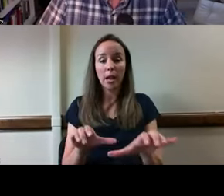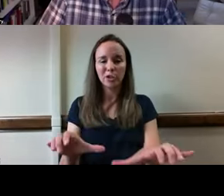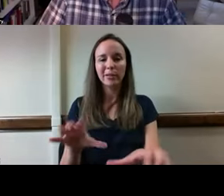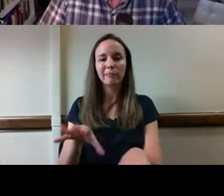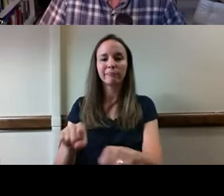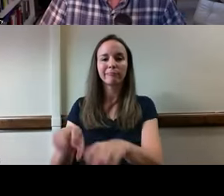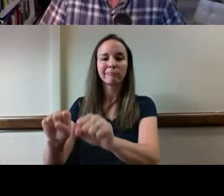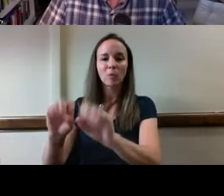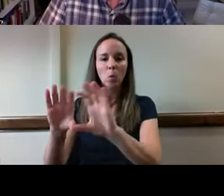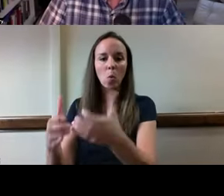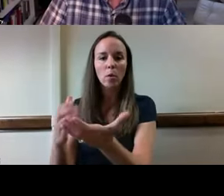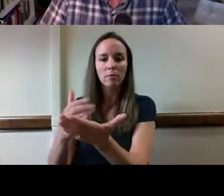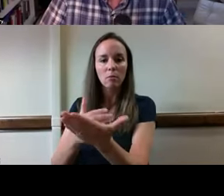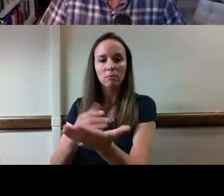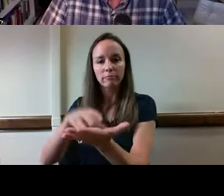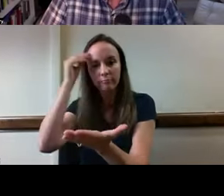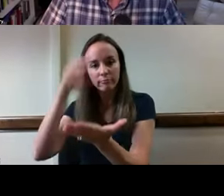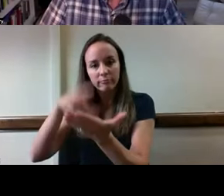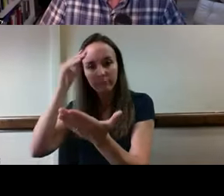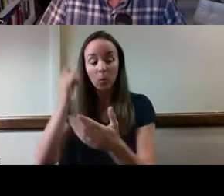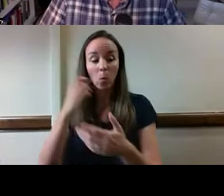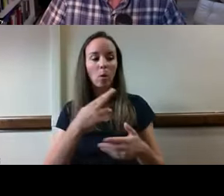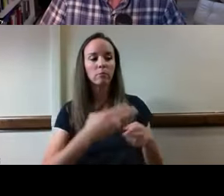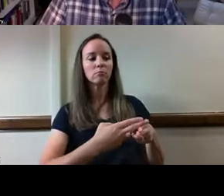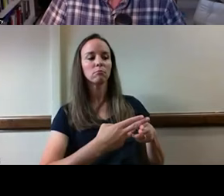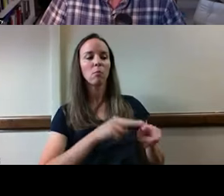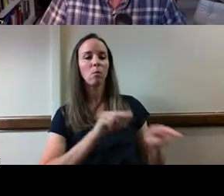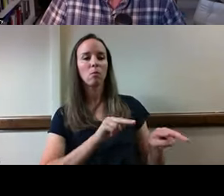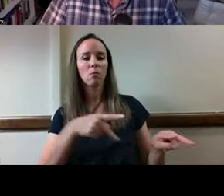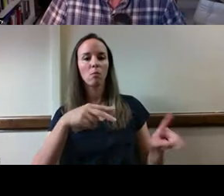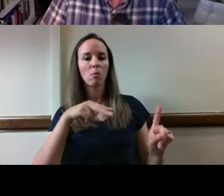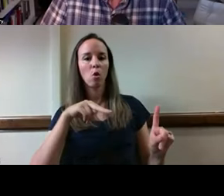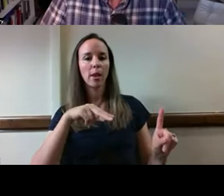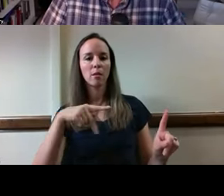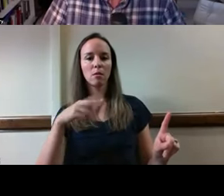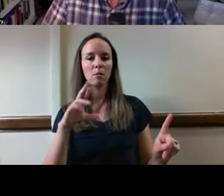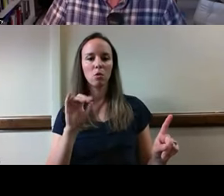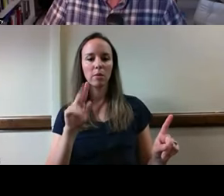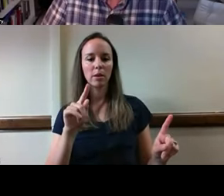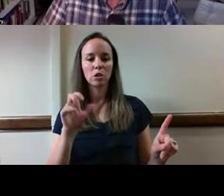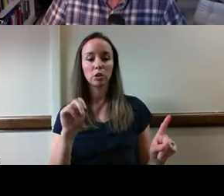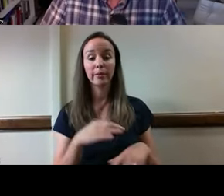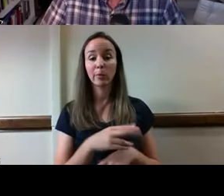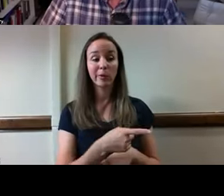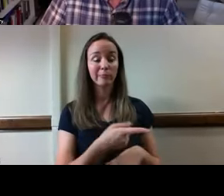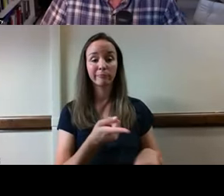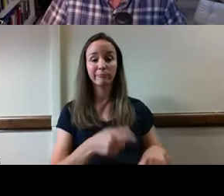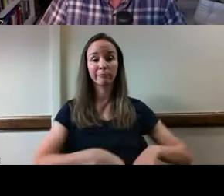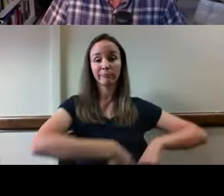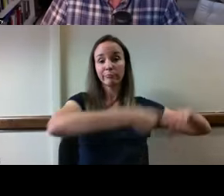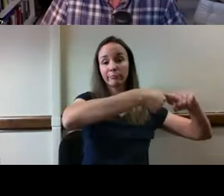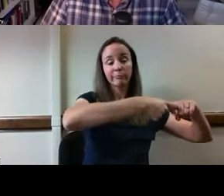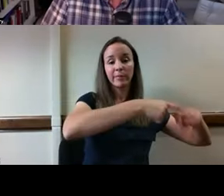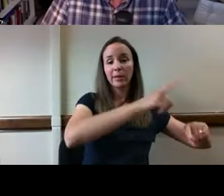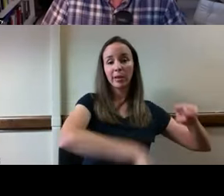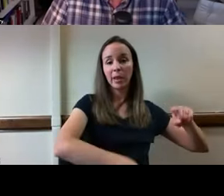You may be put on probation for a period of time. Your practice privileges may be limited for a period of time. Your license